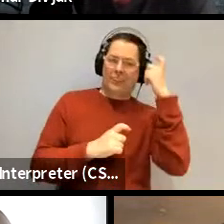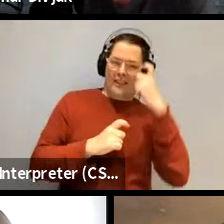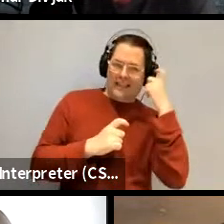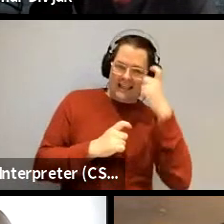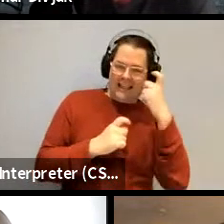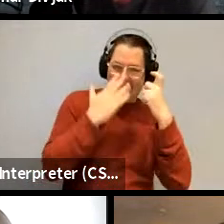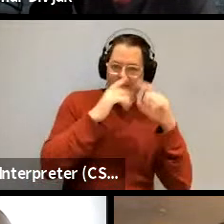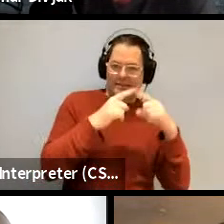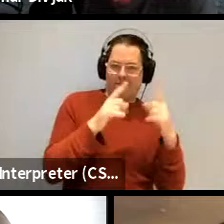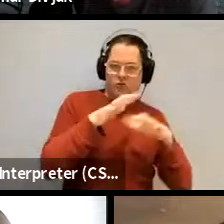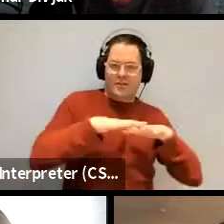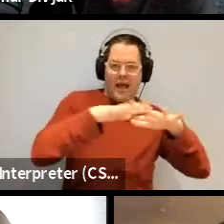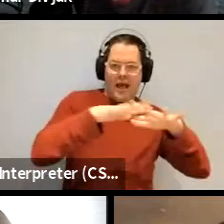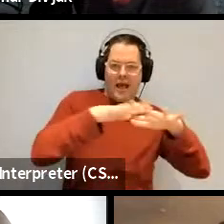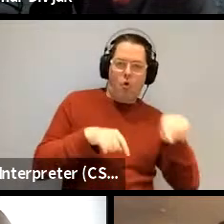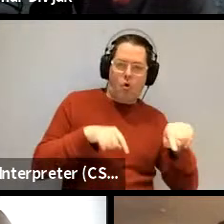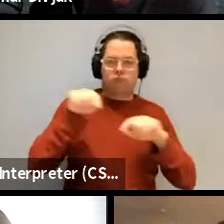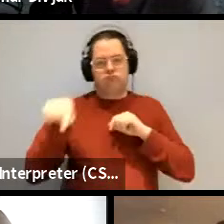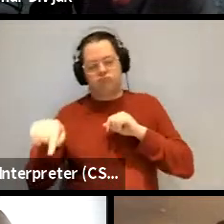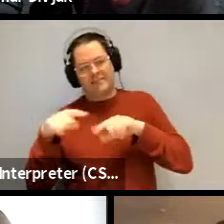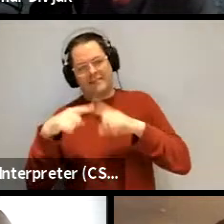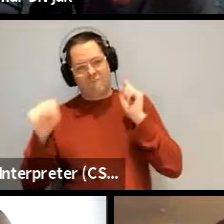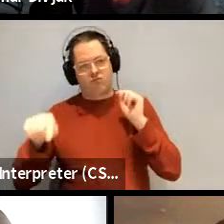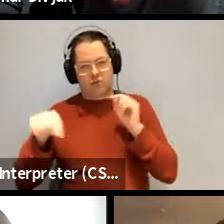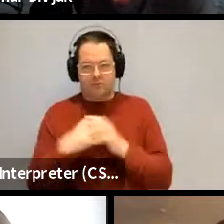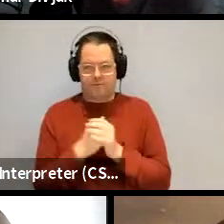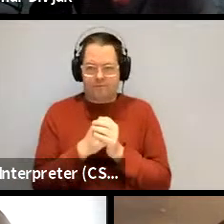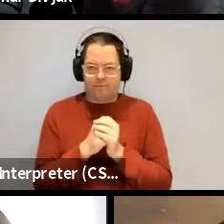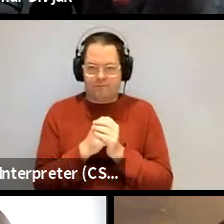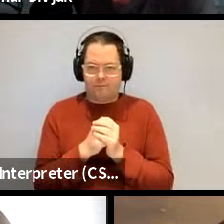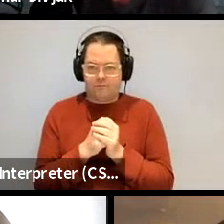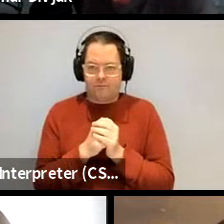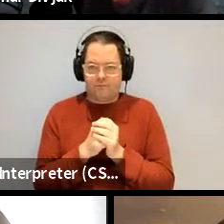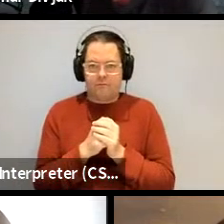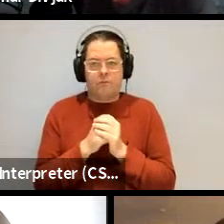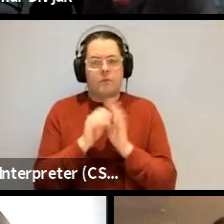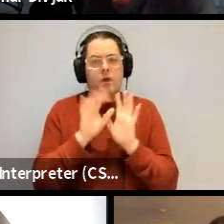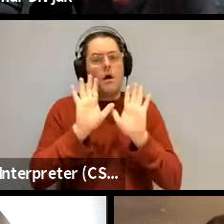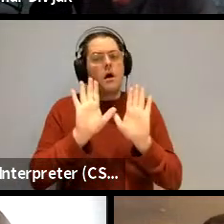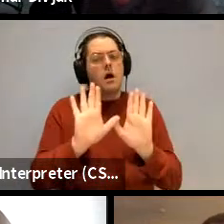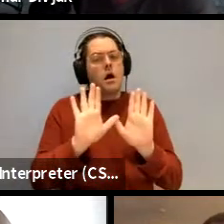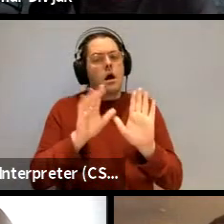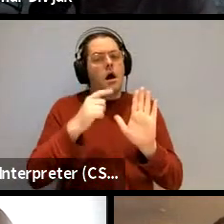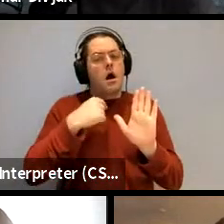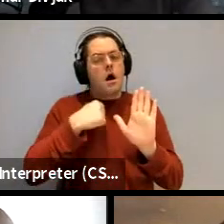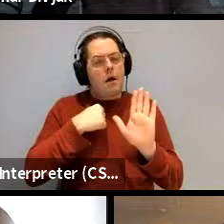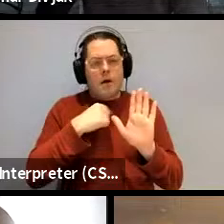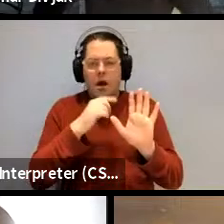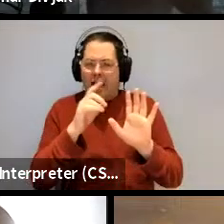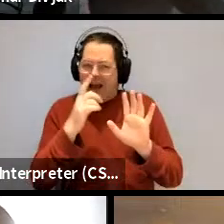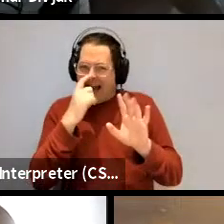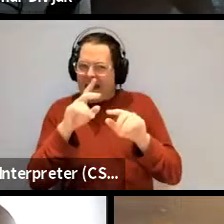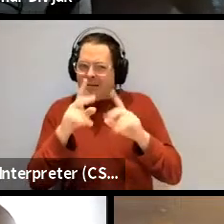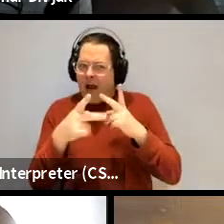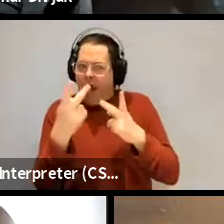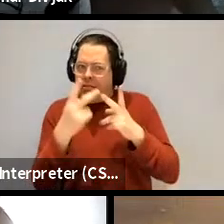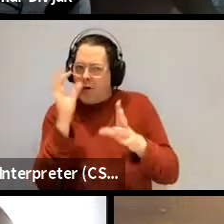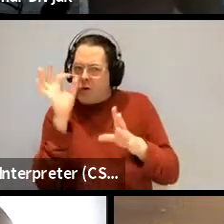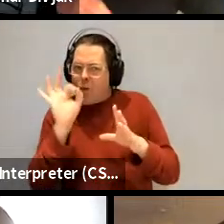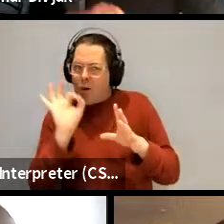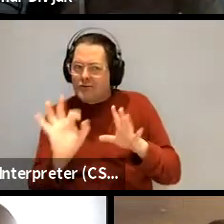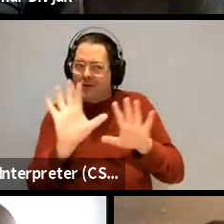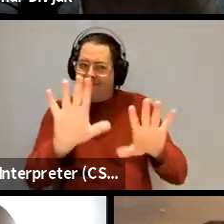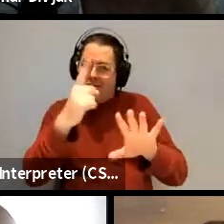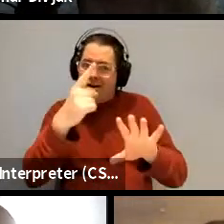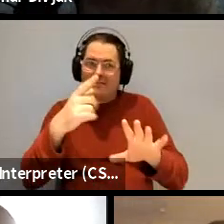anyway um can i ask a question to degmar about something else yes please please it was a lovely talk by the way